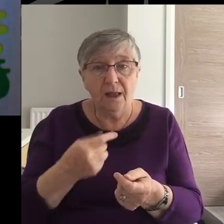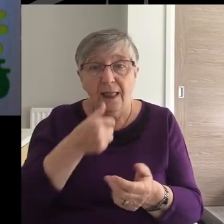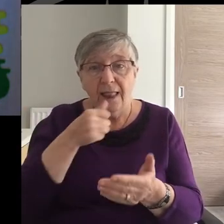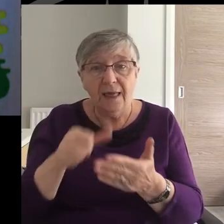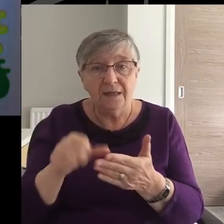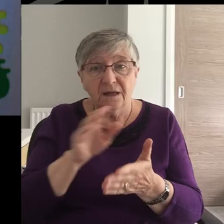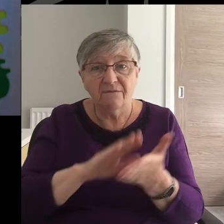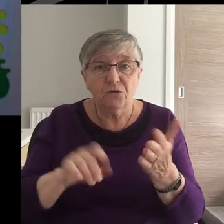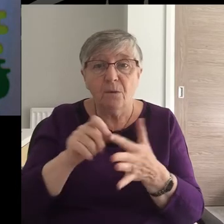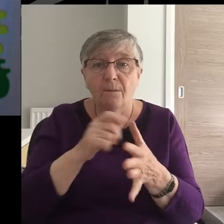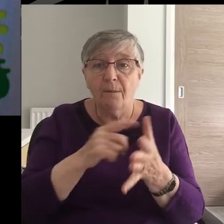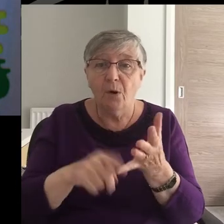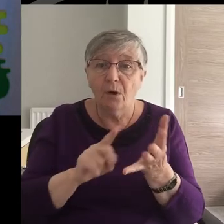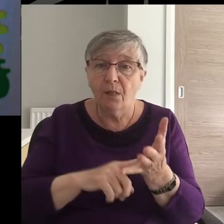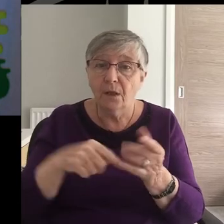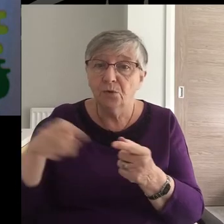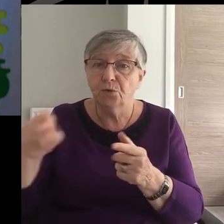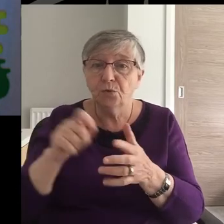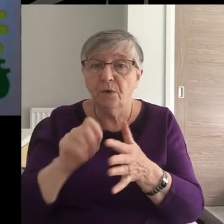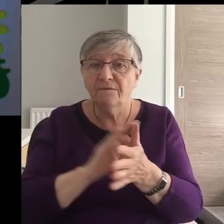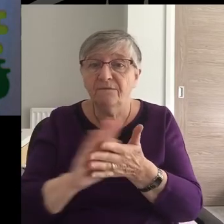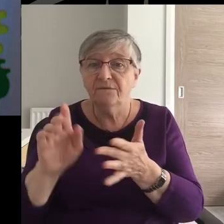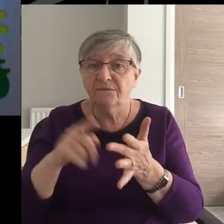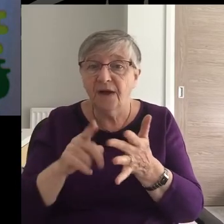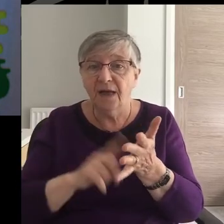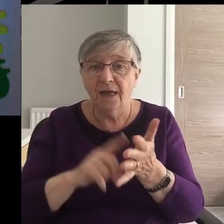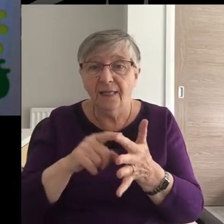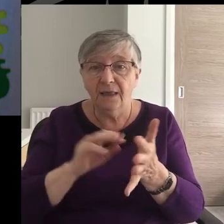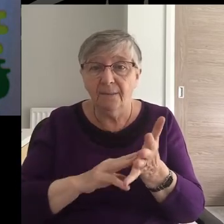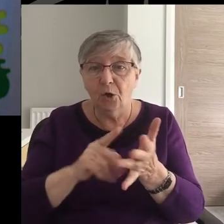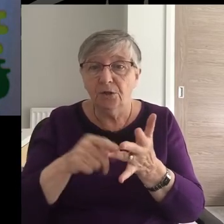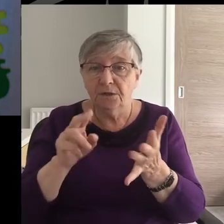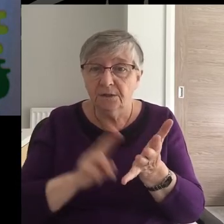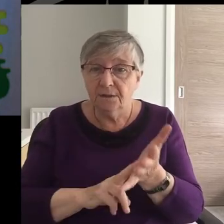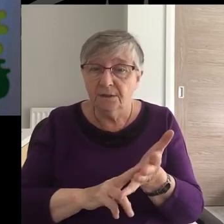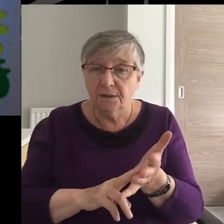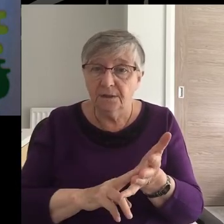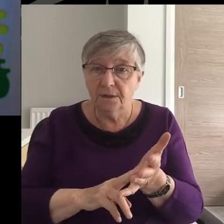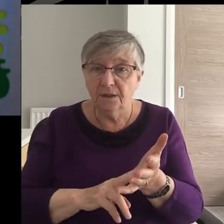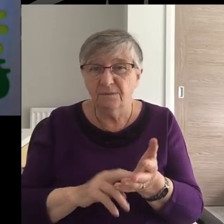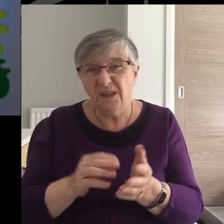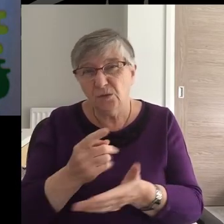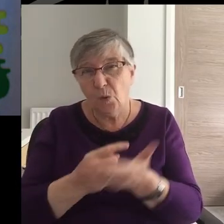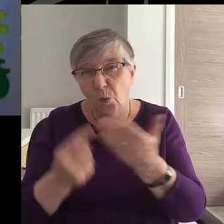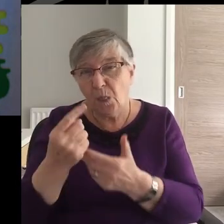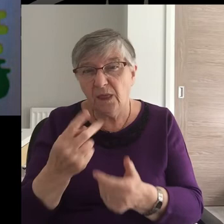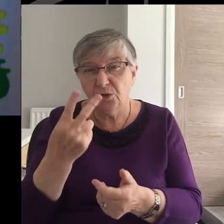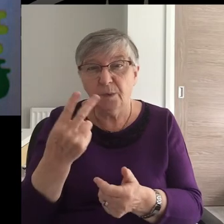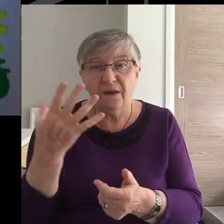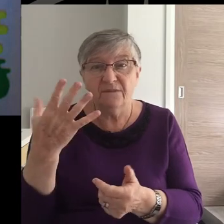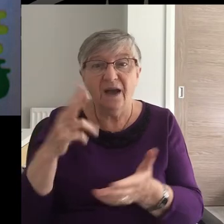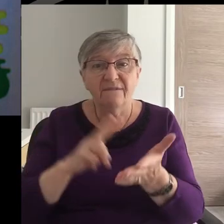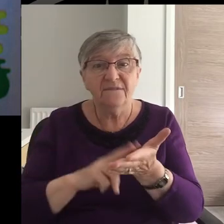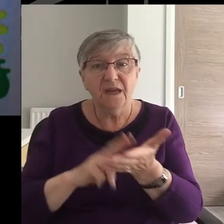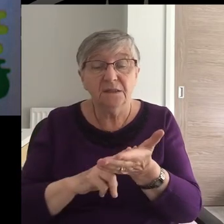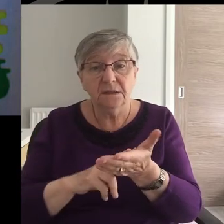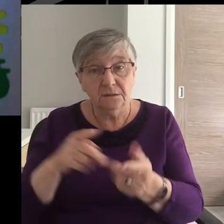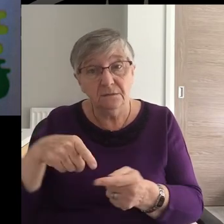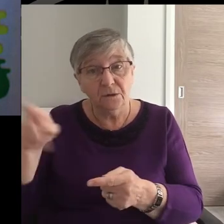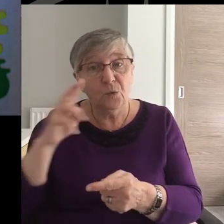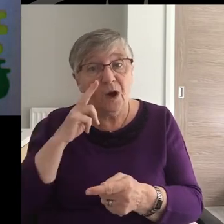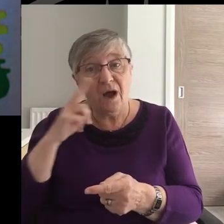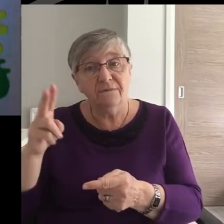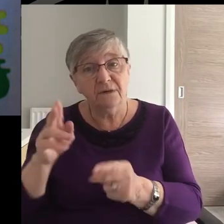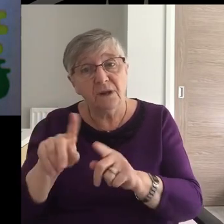from Paul to Philemon. It's a mere 25 verses, so why not have a read later